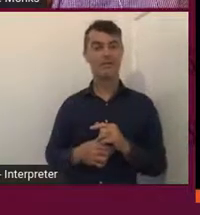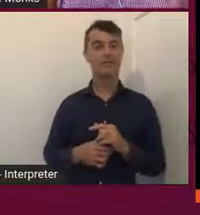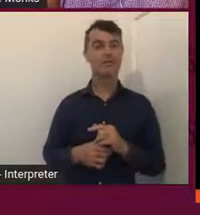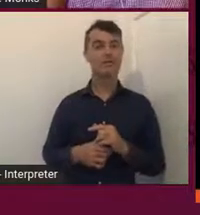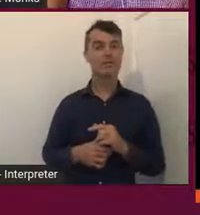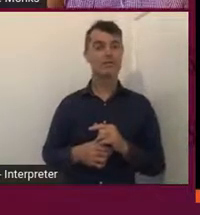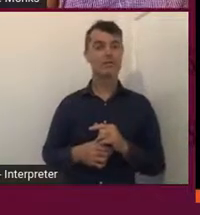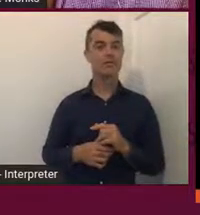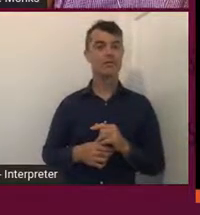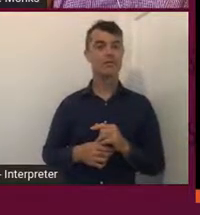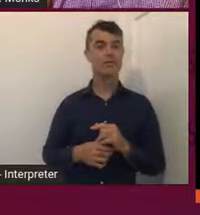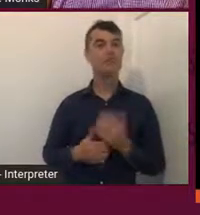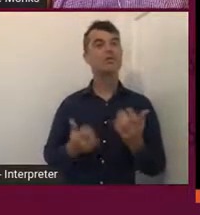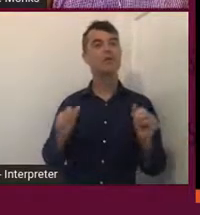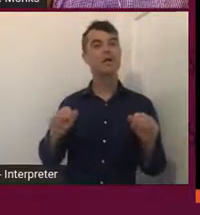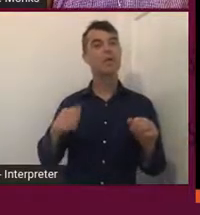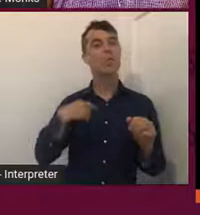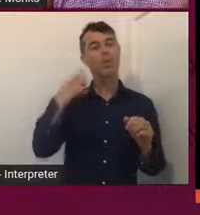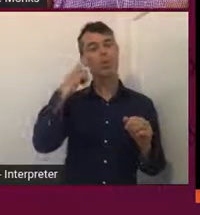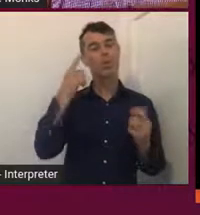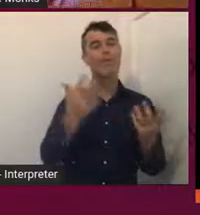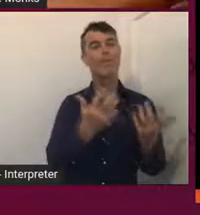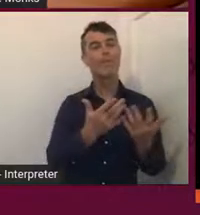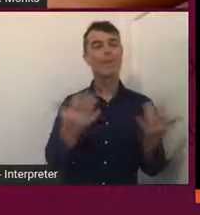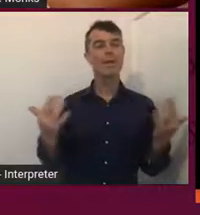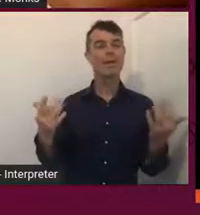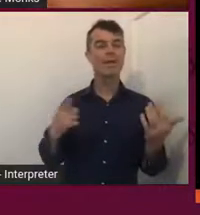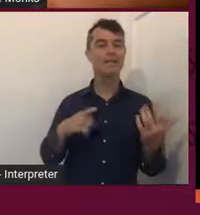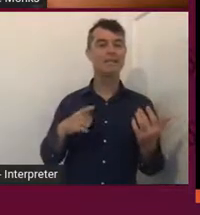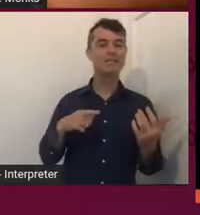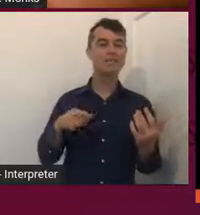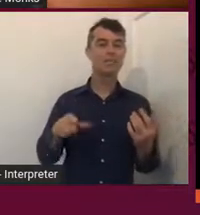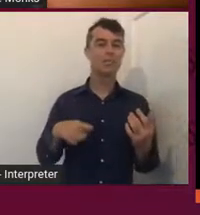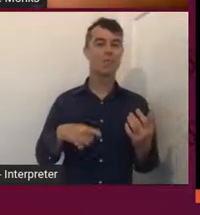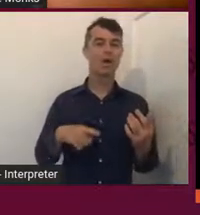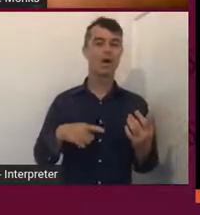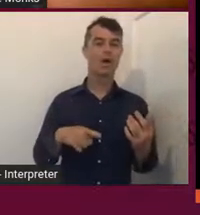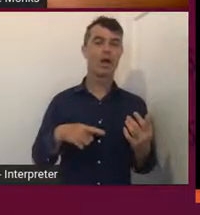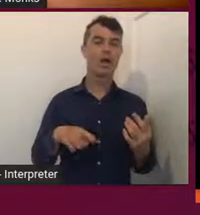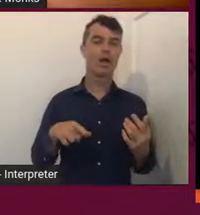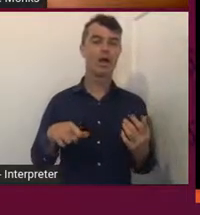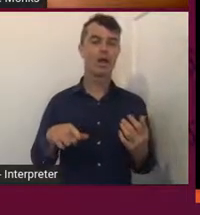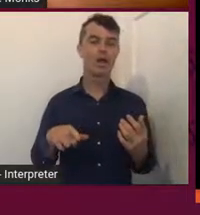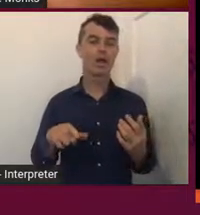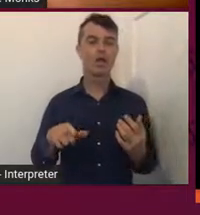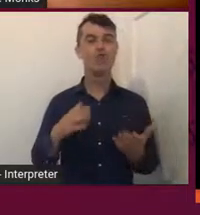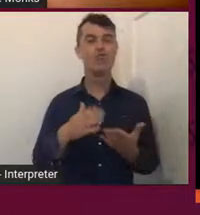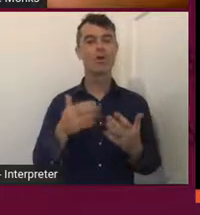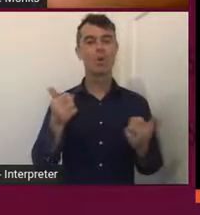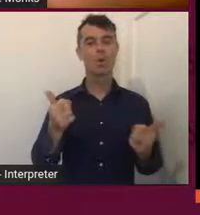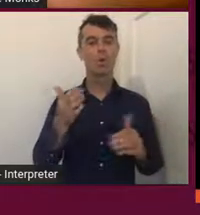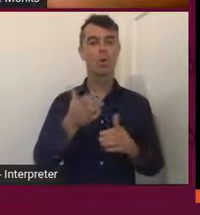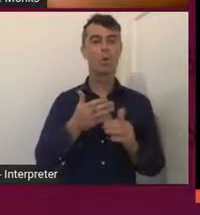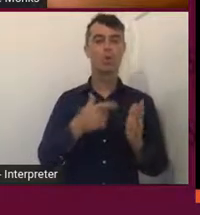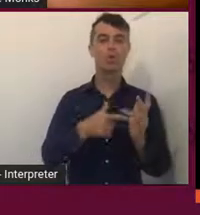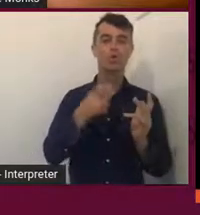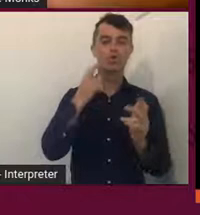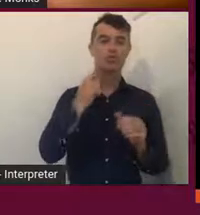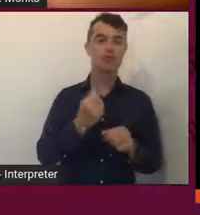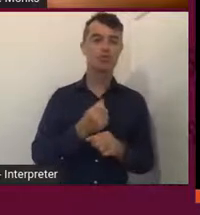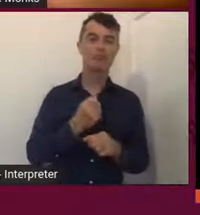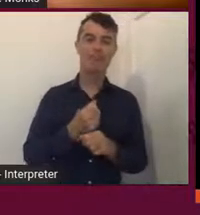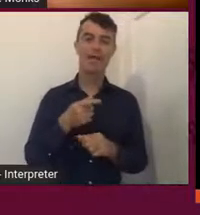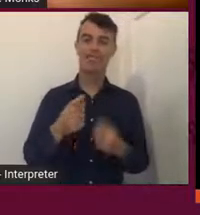yeah, so we thought there was many reasons why this was a really good work to try to make happen.